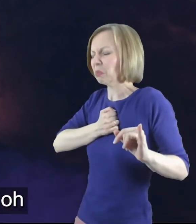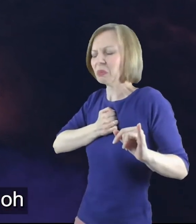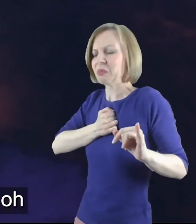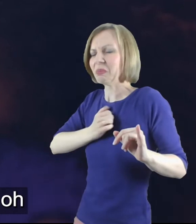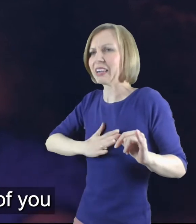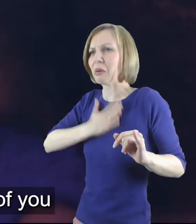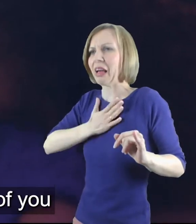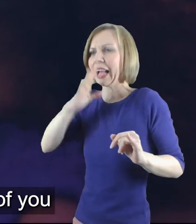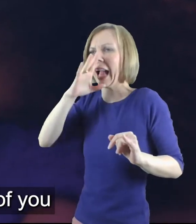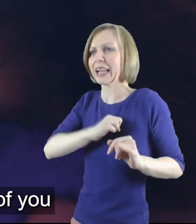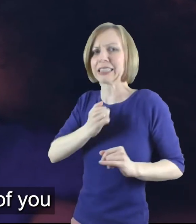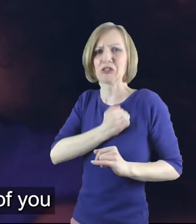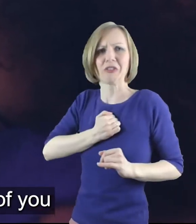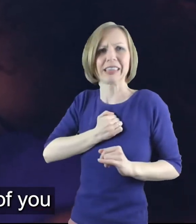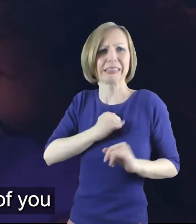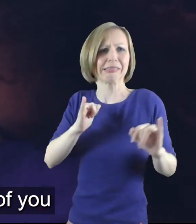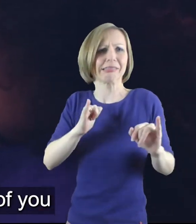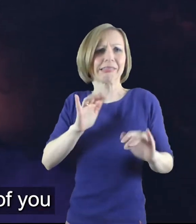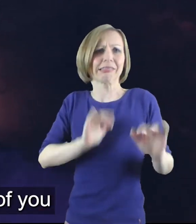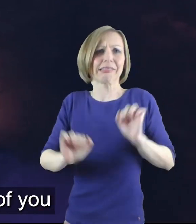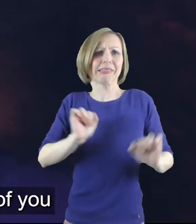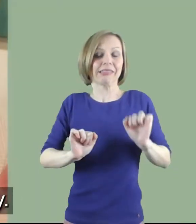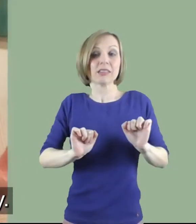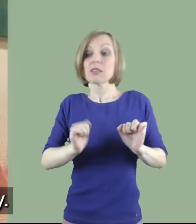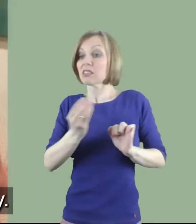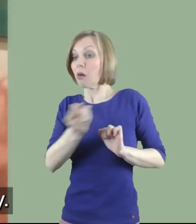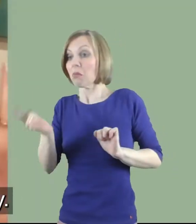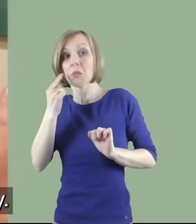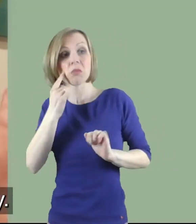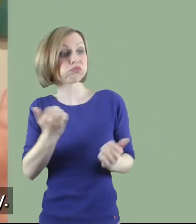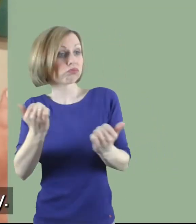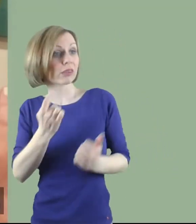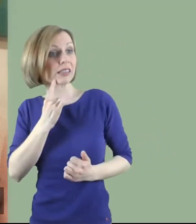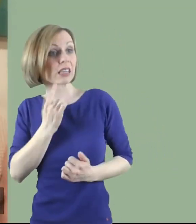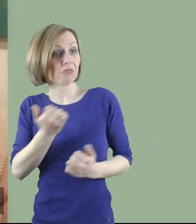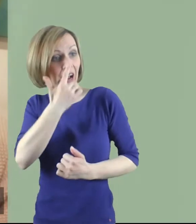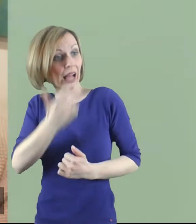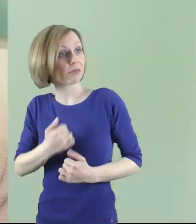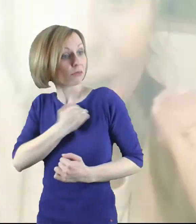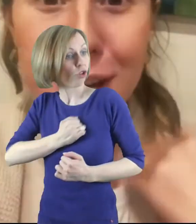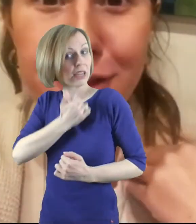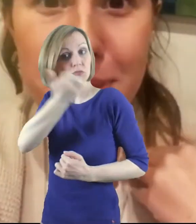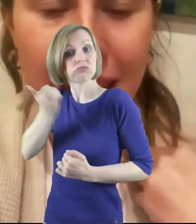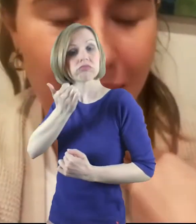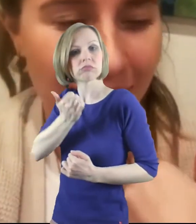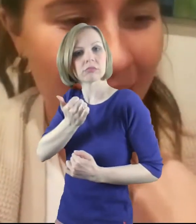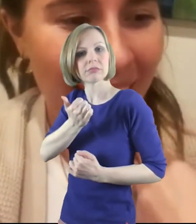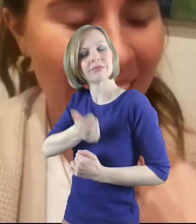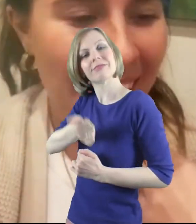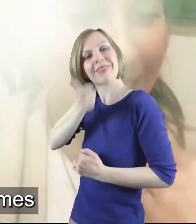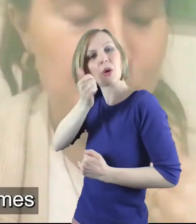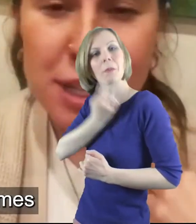oh I hate that and for others of you maybe you're like oh so easy yeah I can say sorry. I know for me